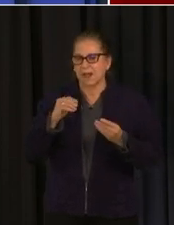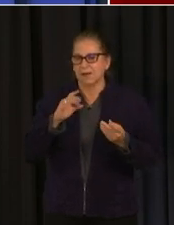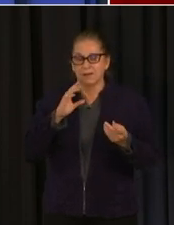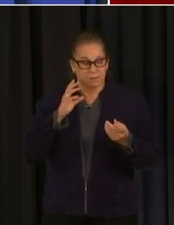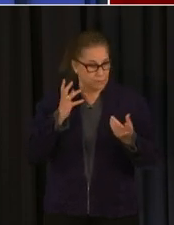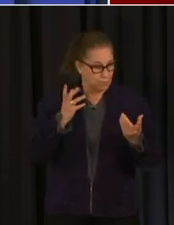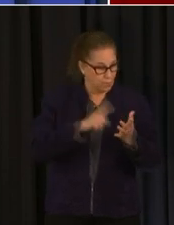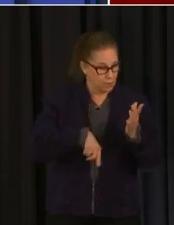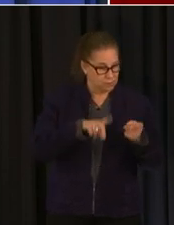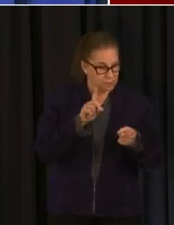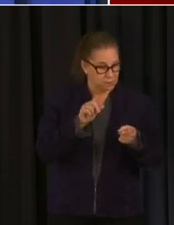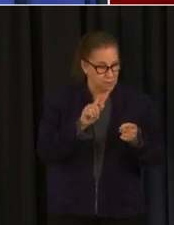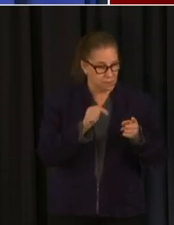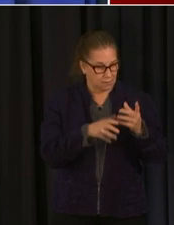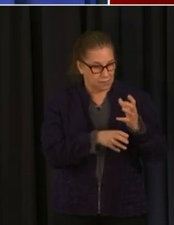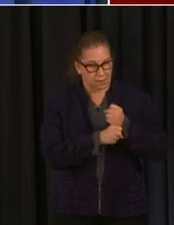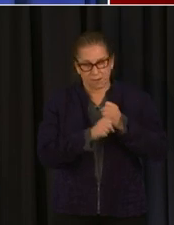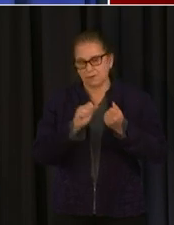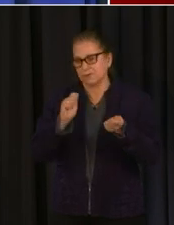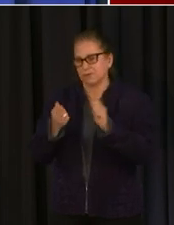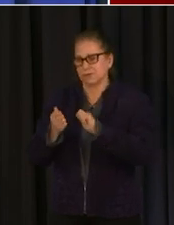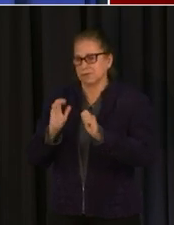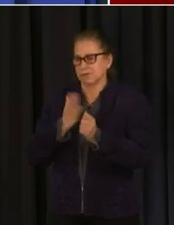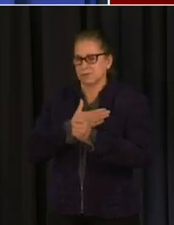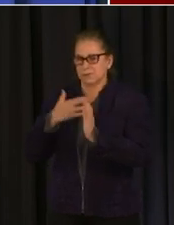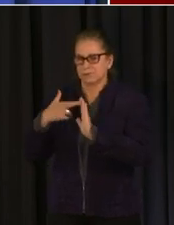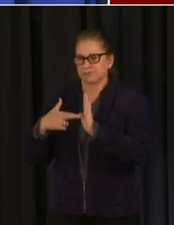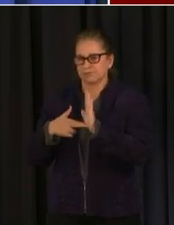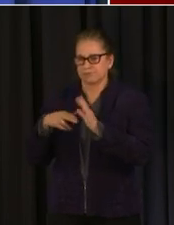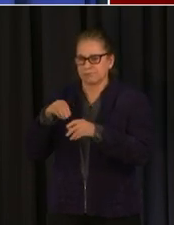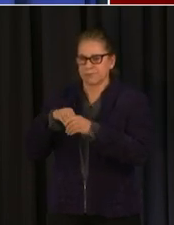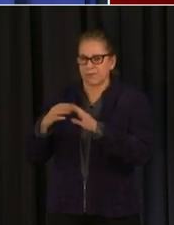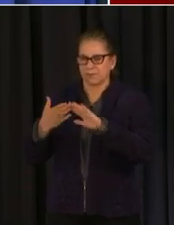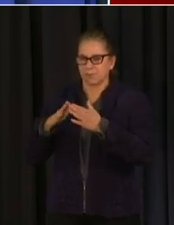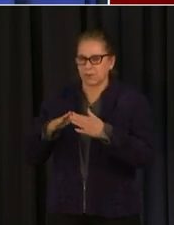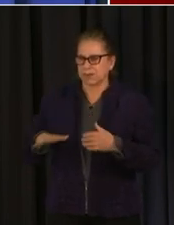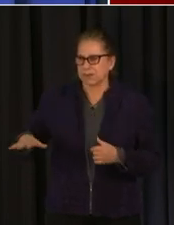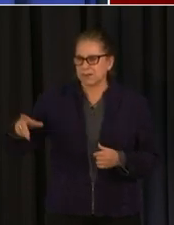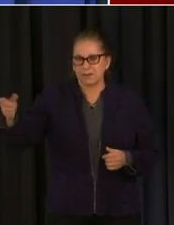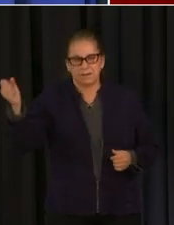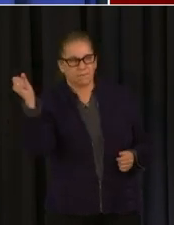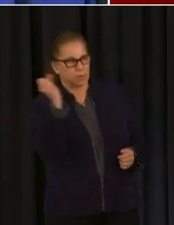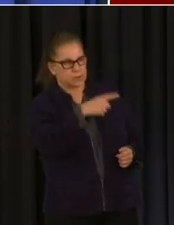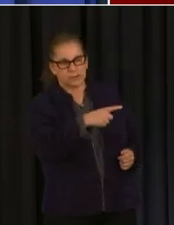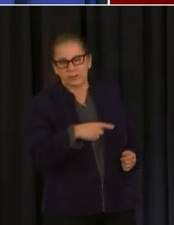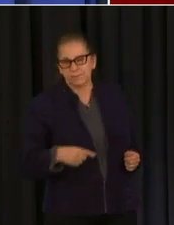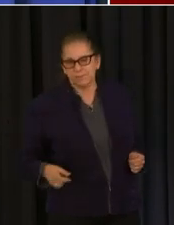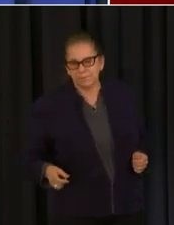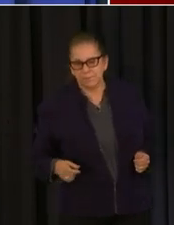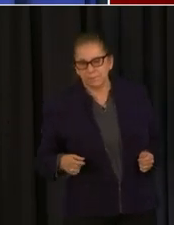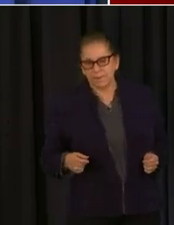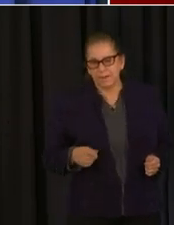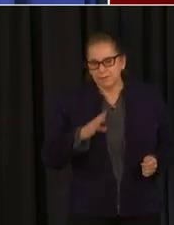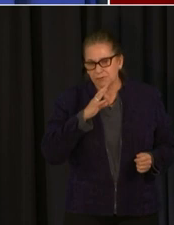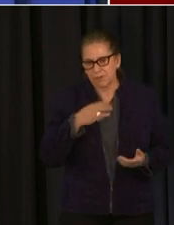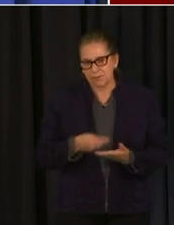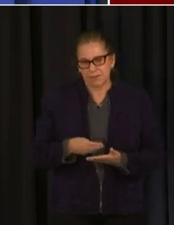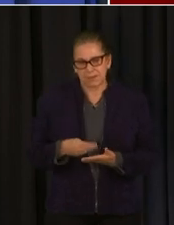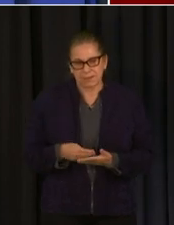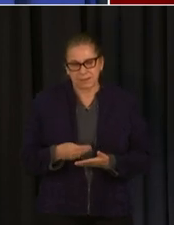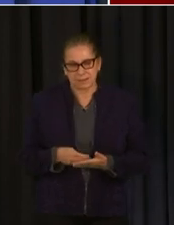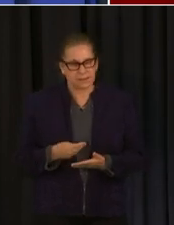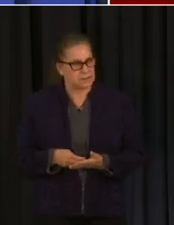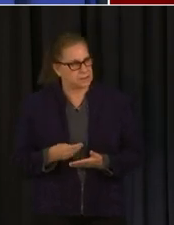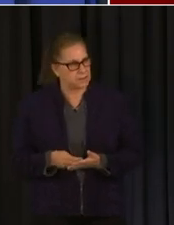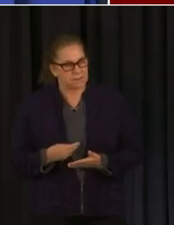okay i guess what i'm what i'm still though wondering is are you considering more are you considering monetary incentives to try to